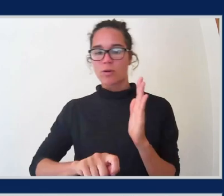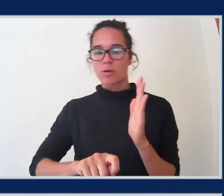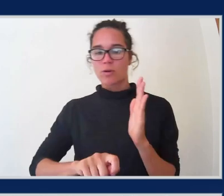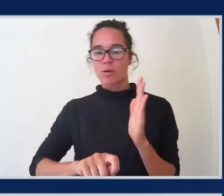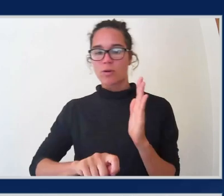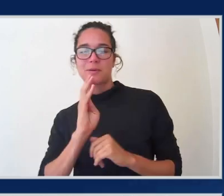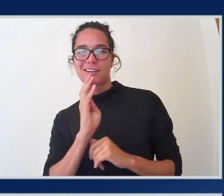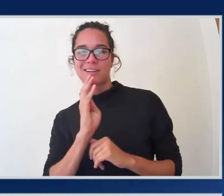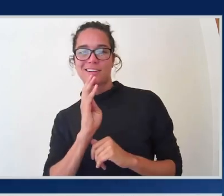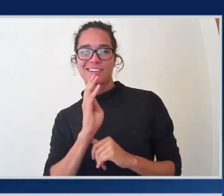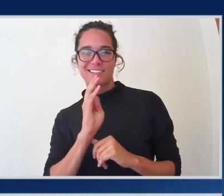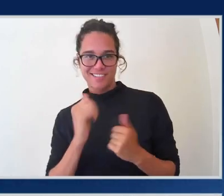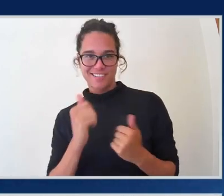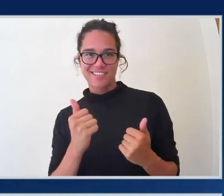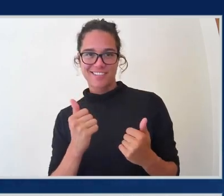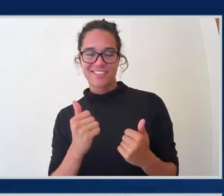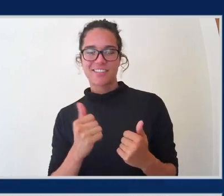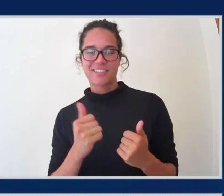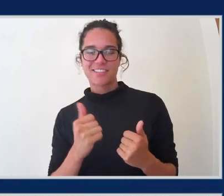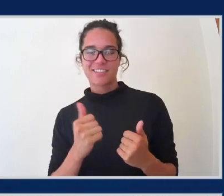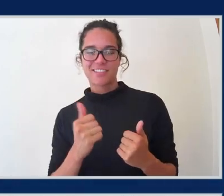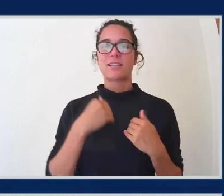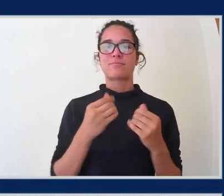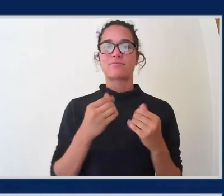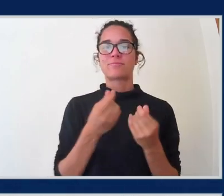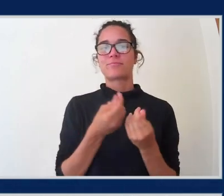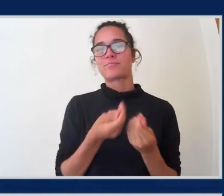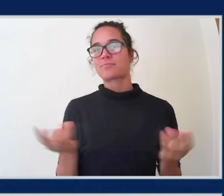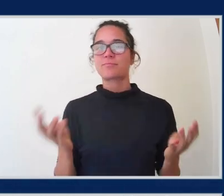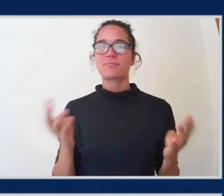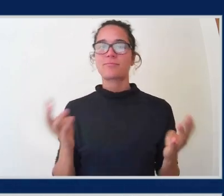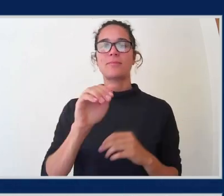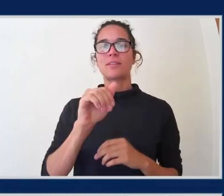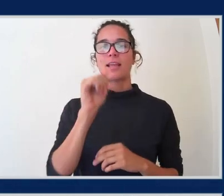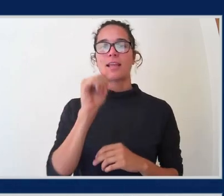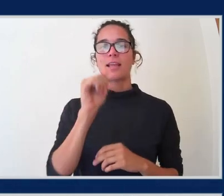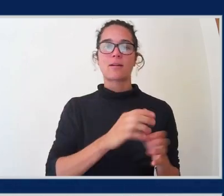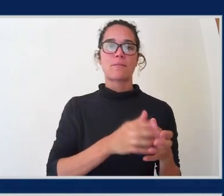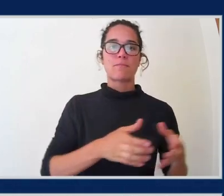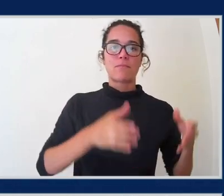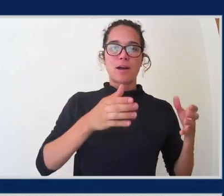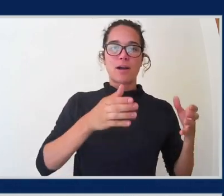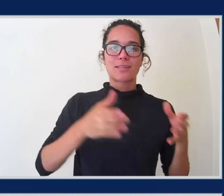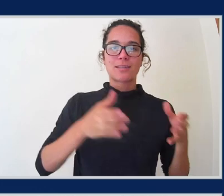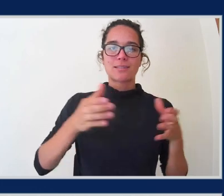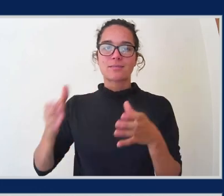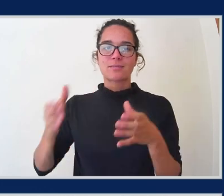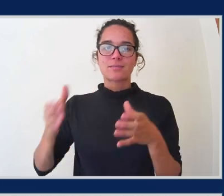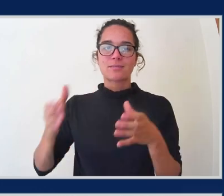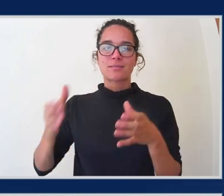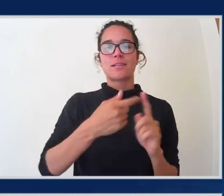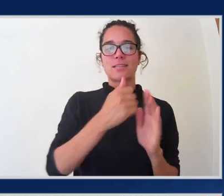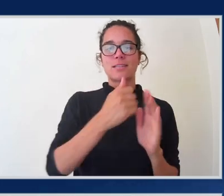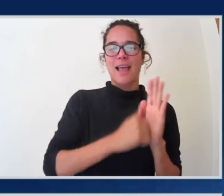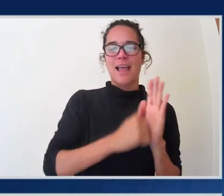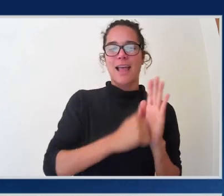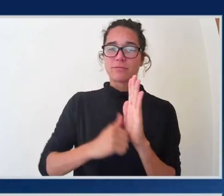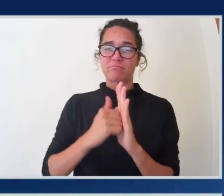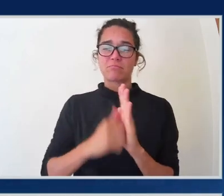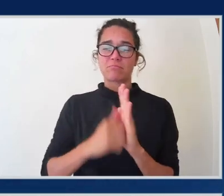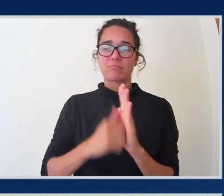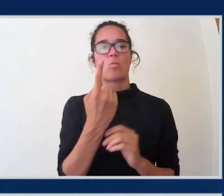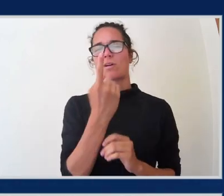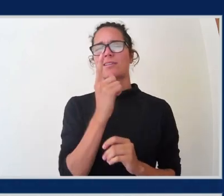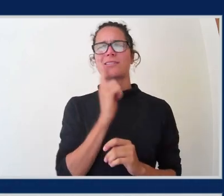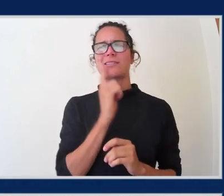A company has multiple Amazon S3 buckets in an account. So there's a single account here. We're not looking at multiple accounts. And when you're reading these questions, I like to think